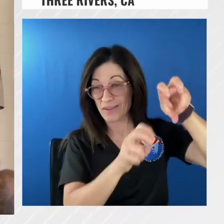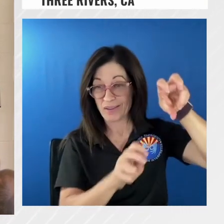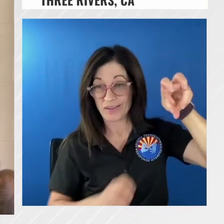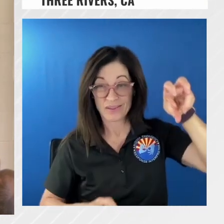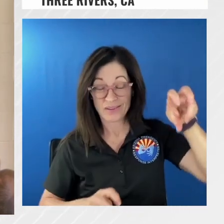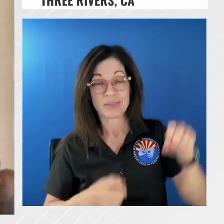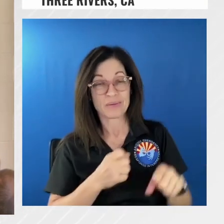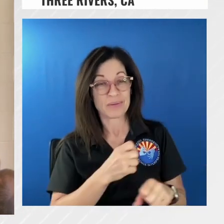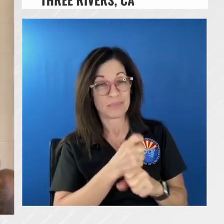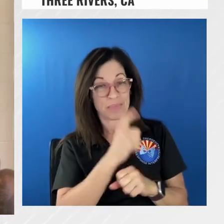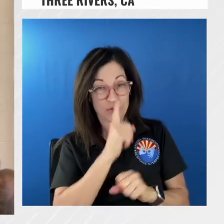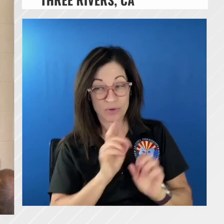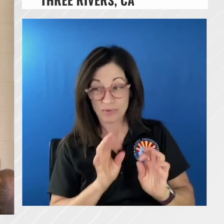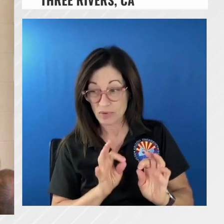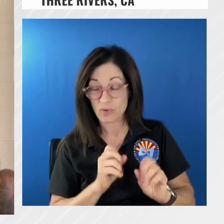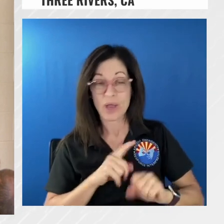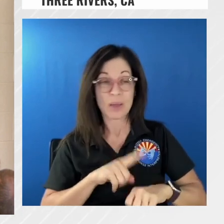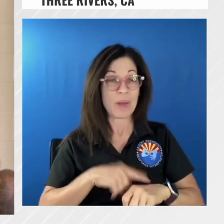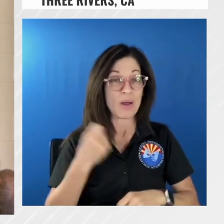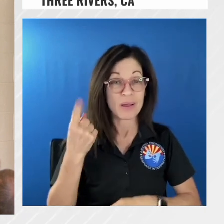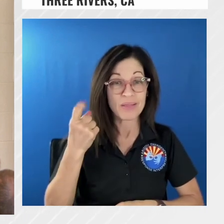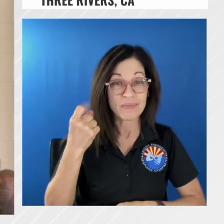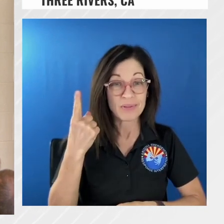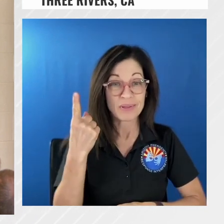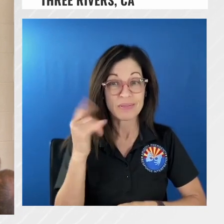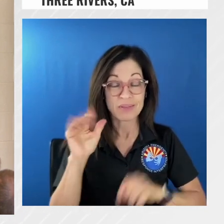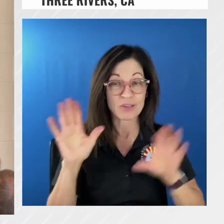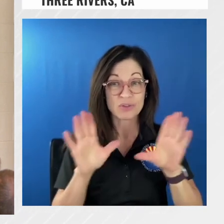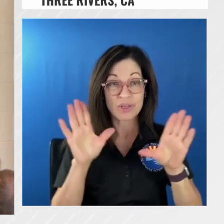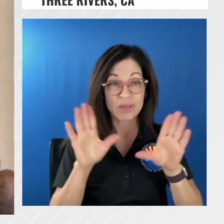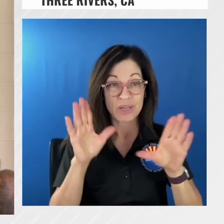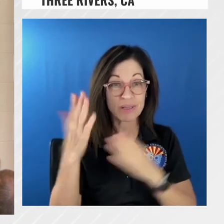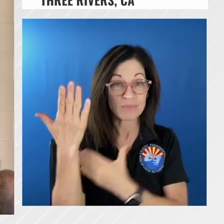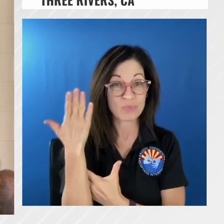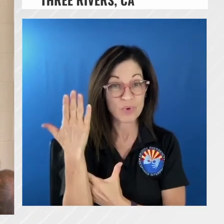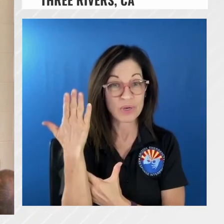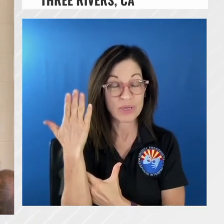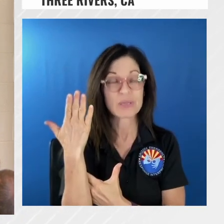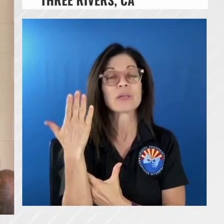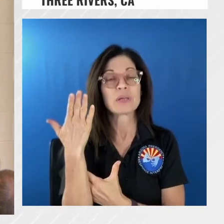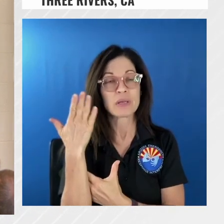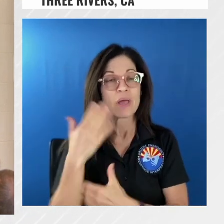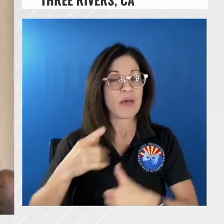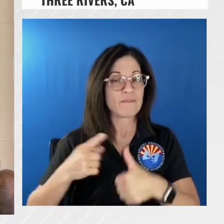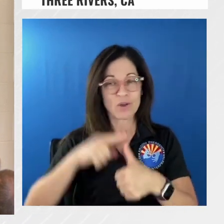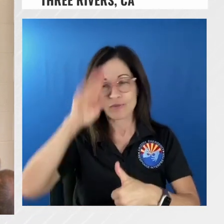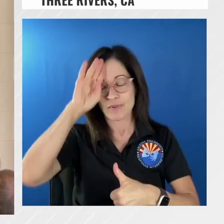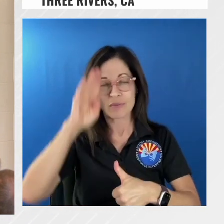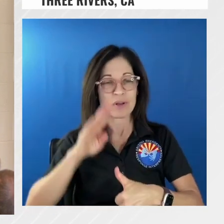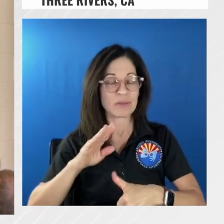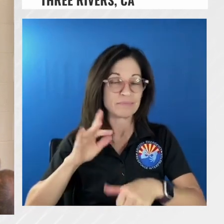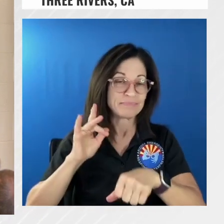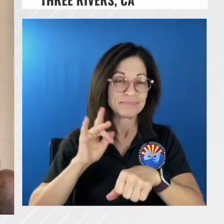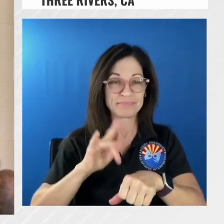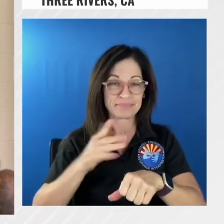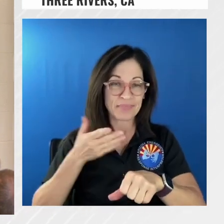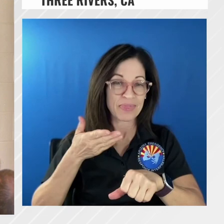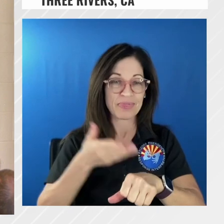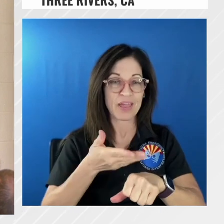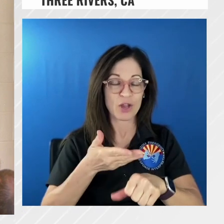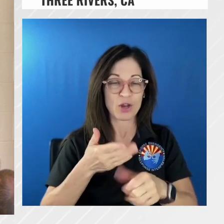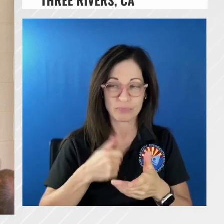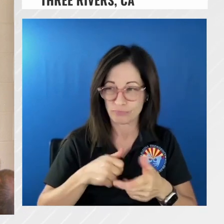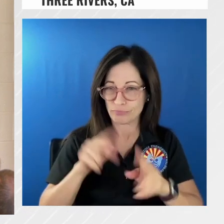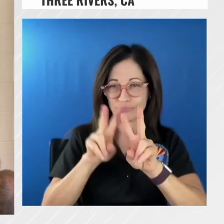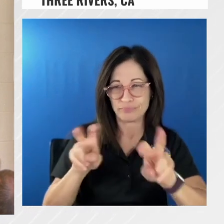about 1100 that day on sunday 11 in the morning first firefighters touched the edge of that fire they did an assessment of